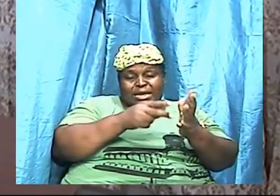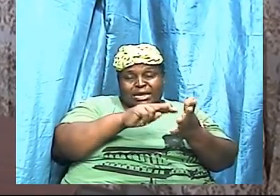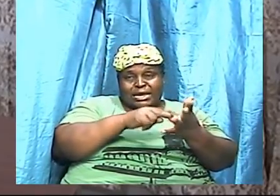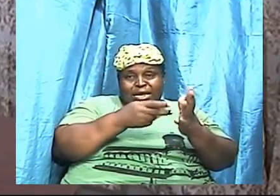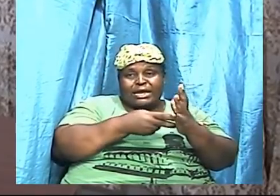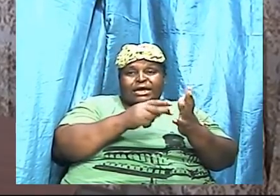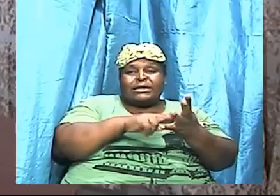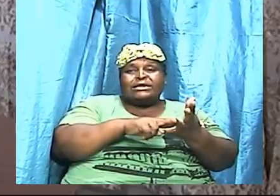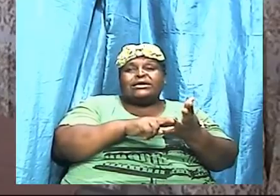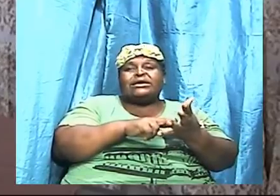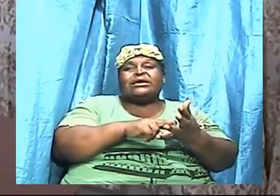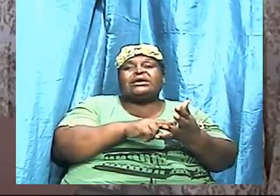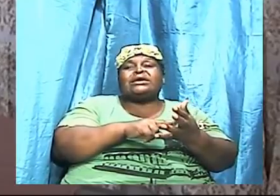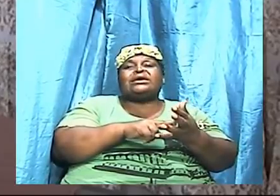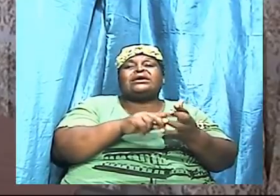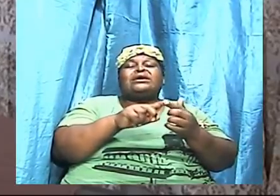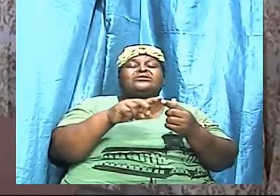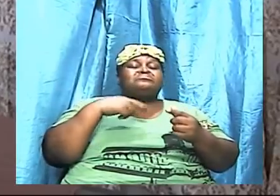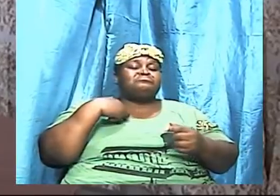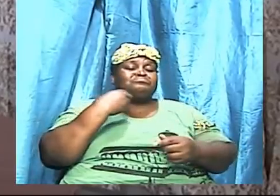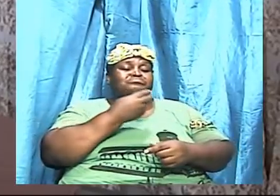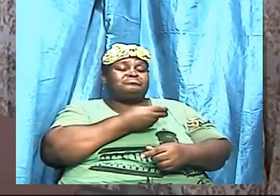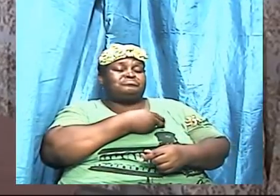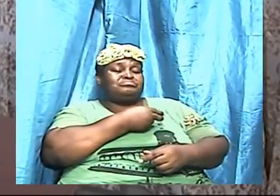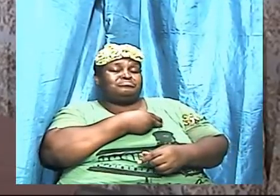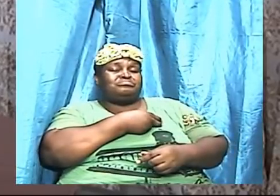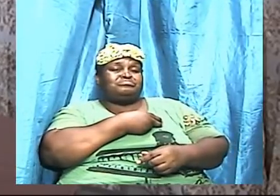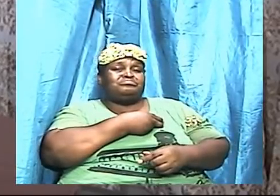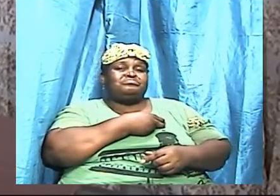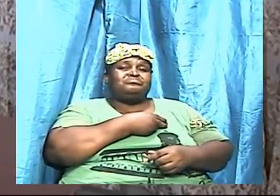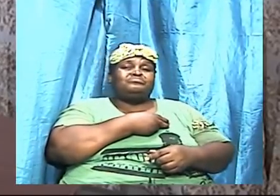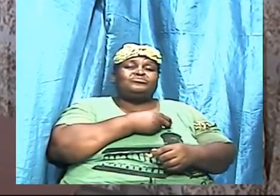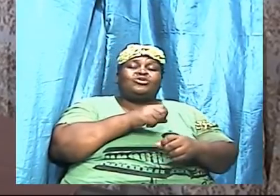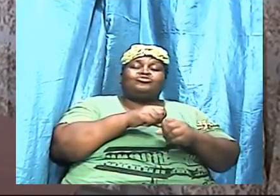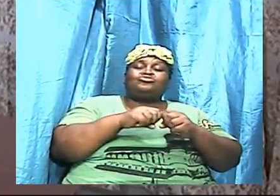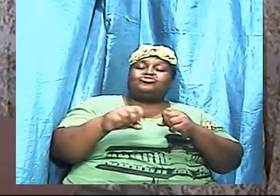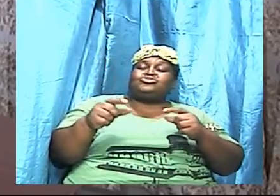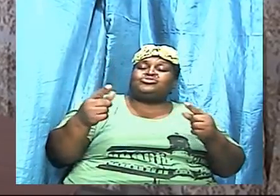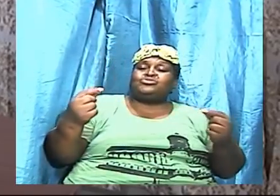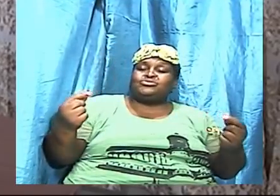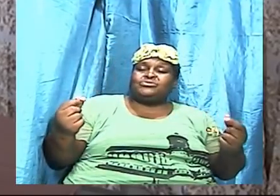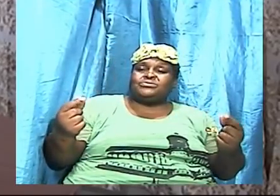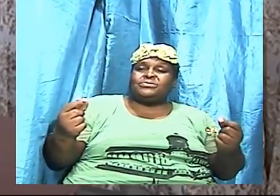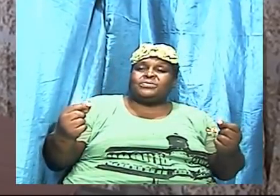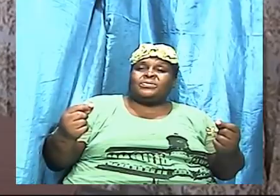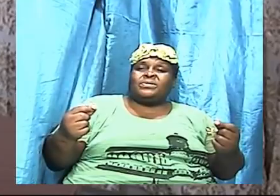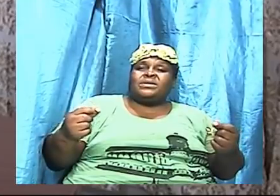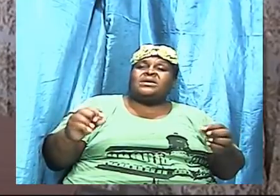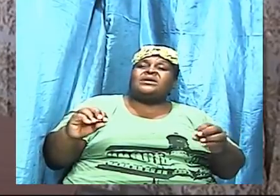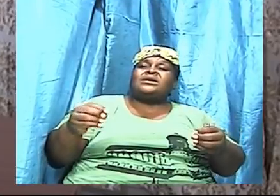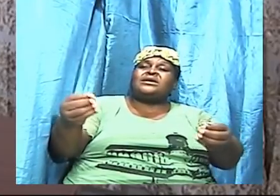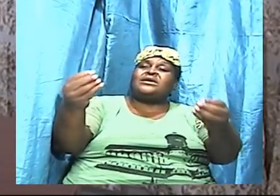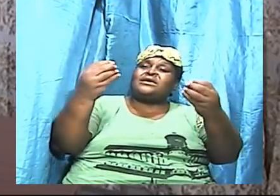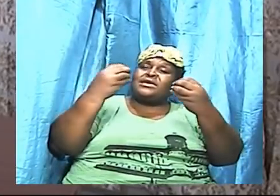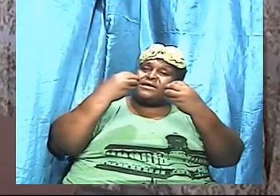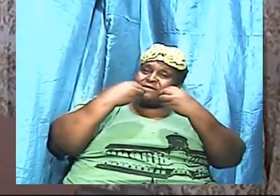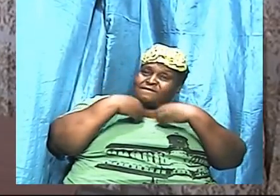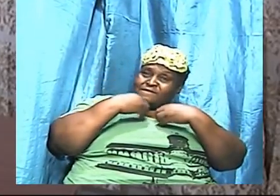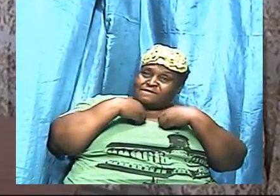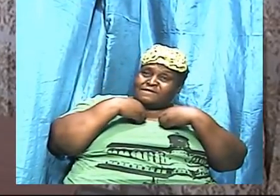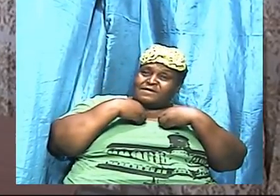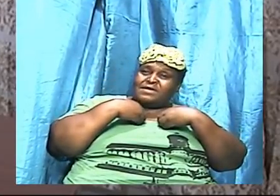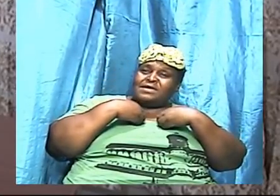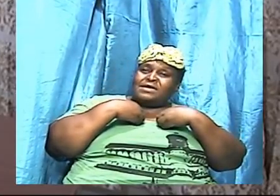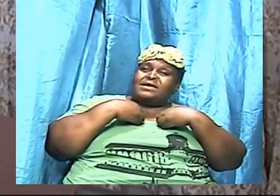that convey the meaning to us and by so doing it gives us a sense, a great